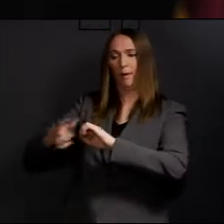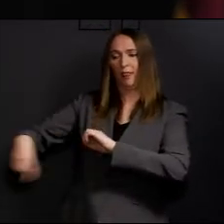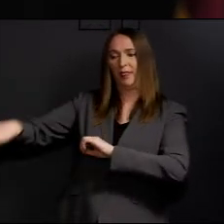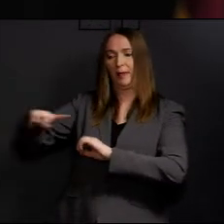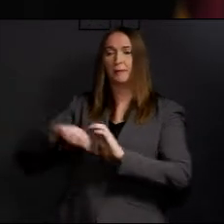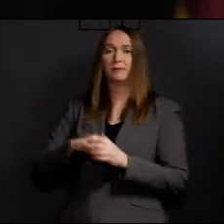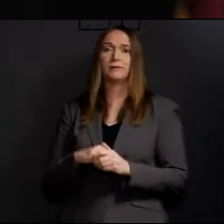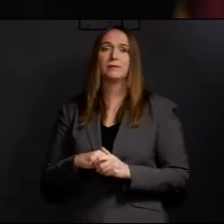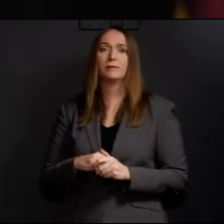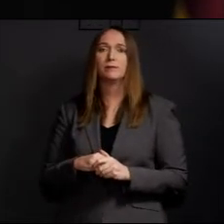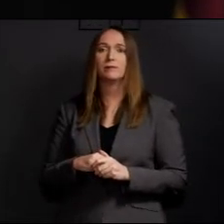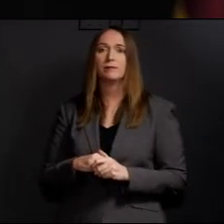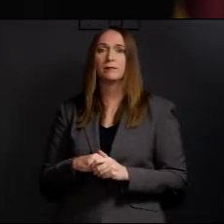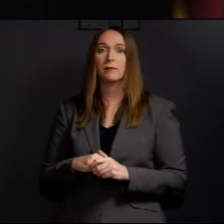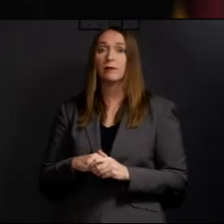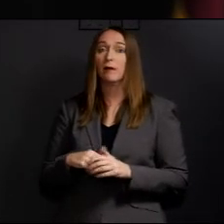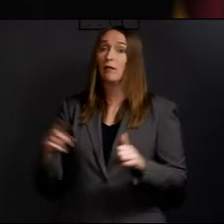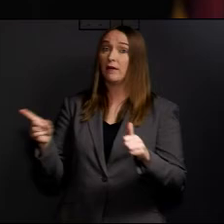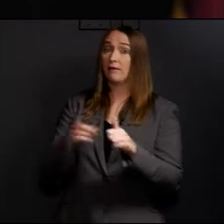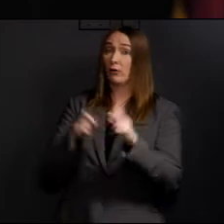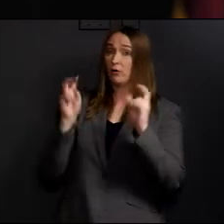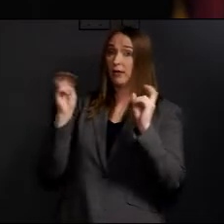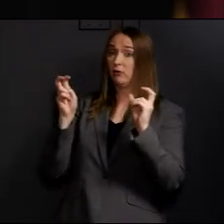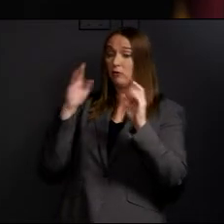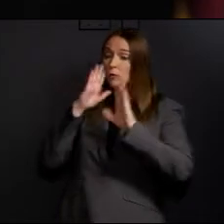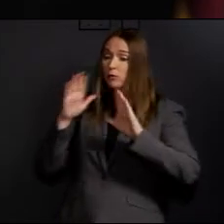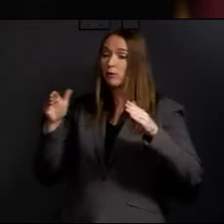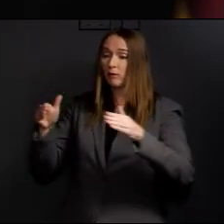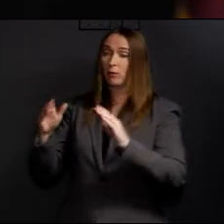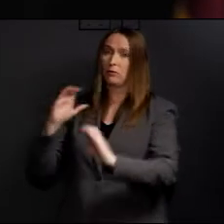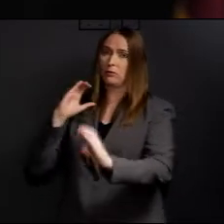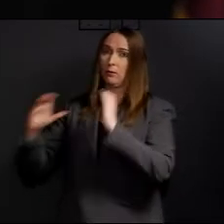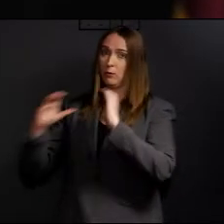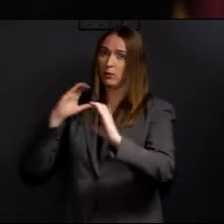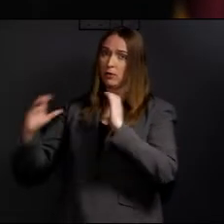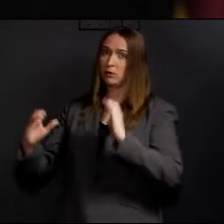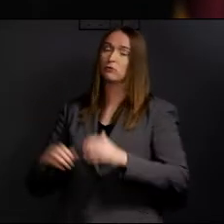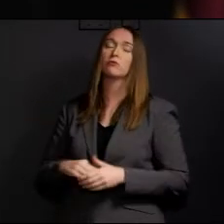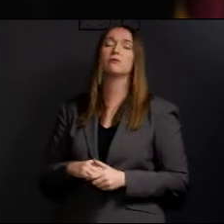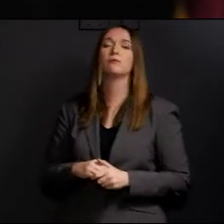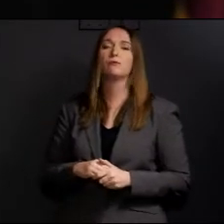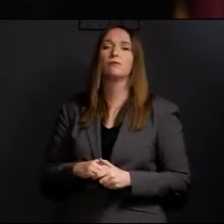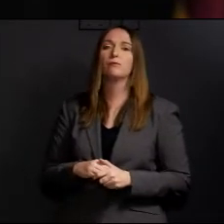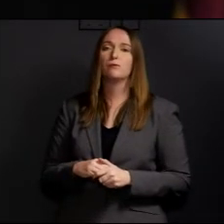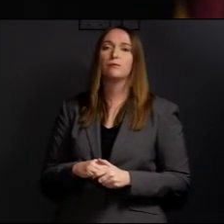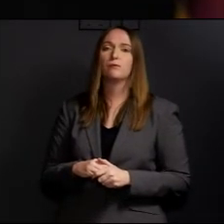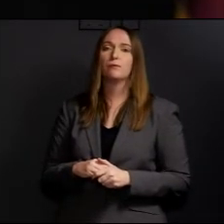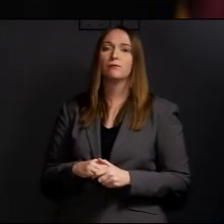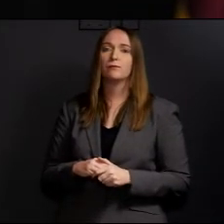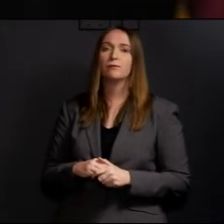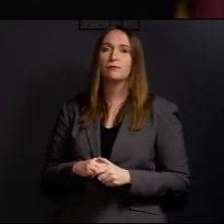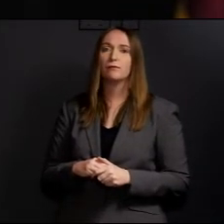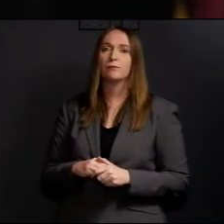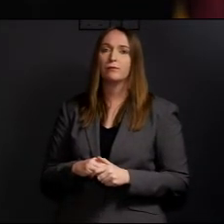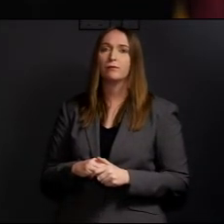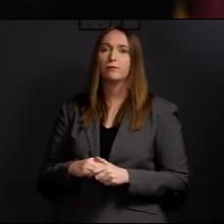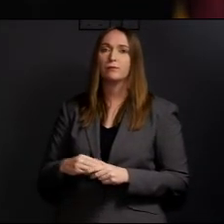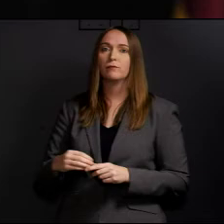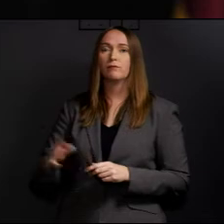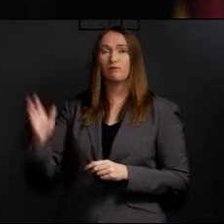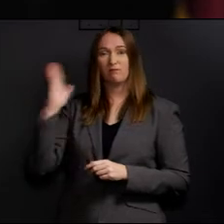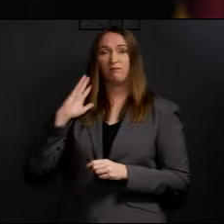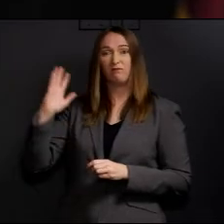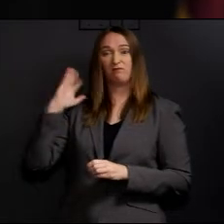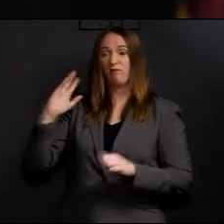issue that we address is communications. And early on, what we did was bring on the faith